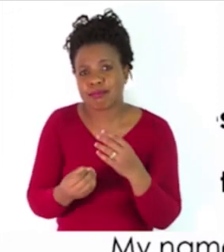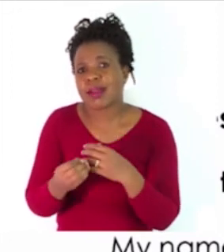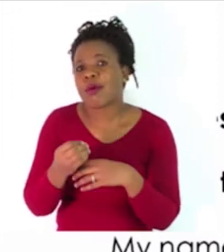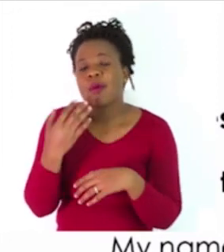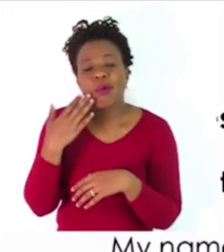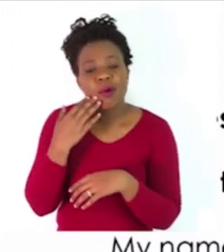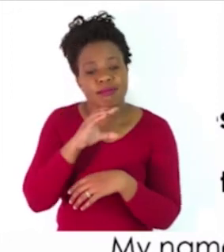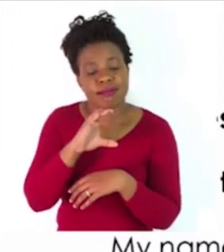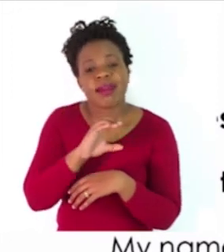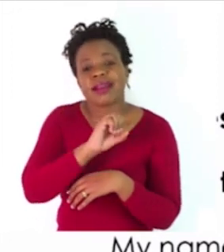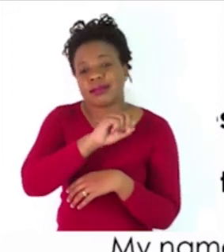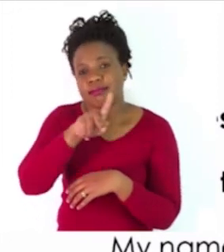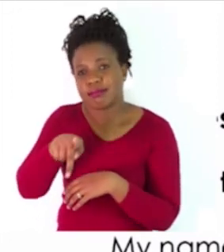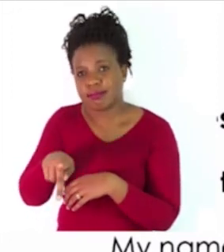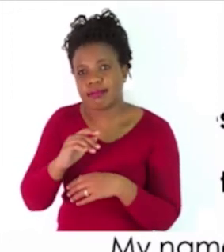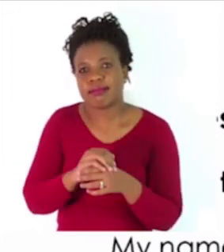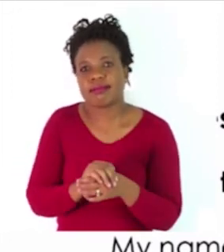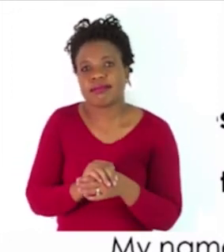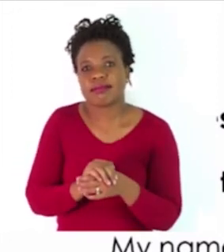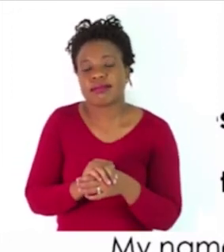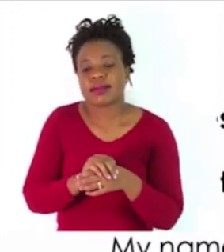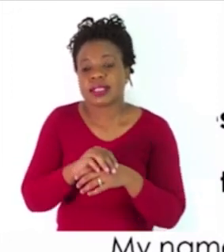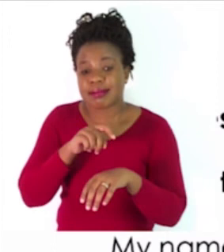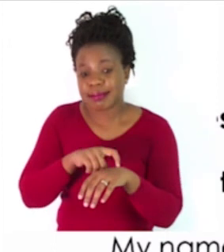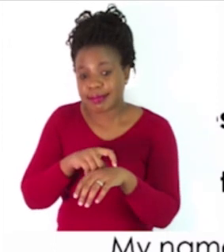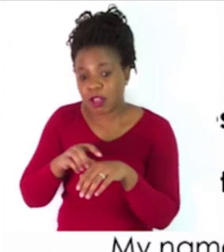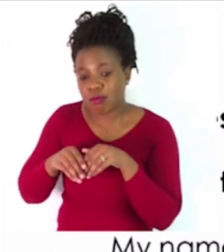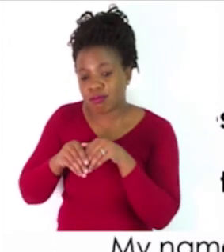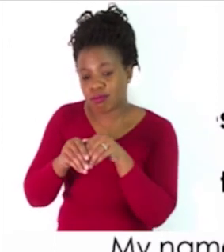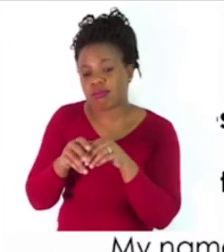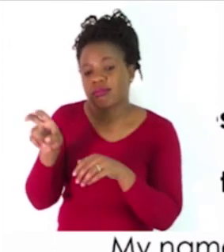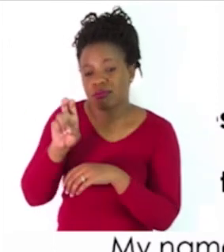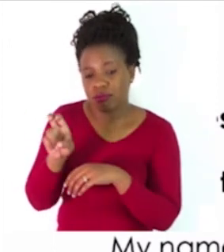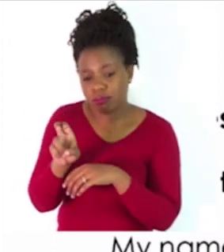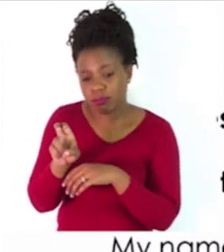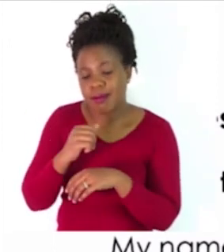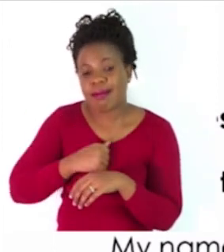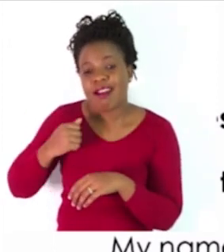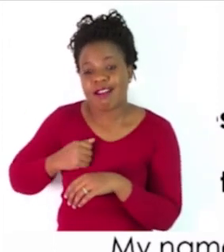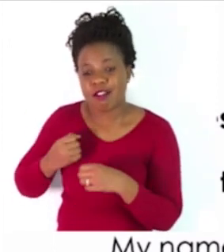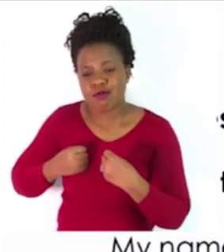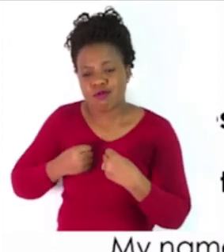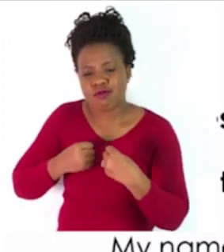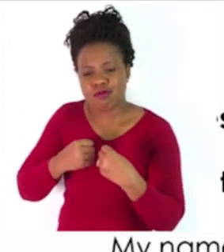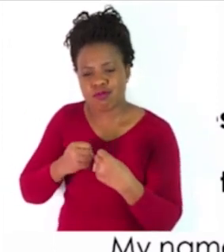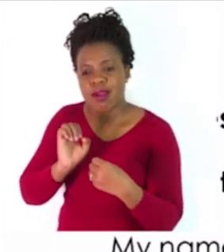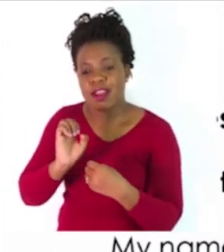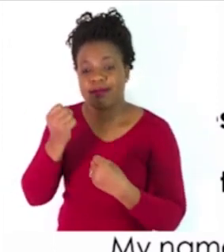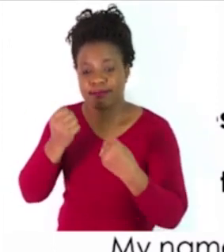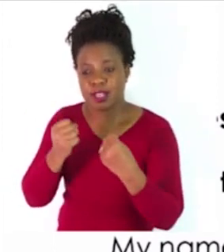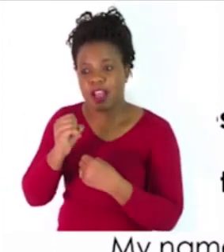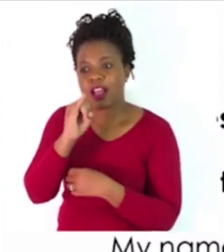When we travel to Swakop Mound, my father drives his ISUs. That